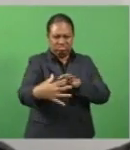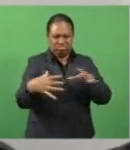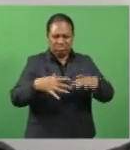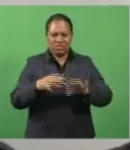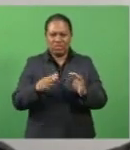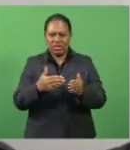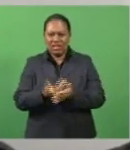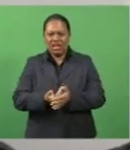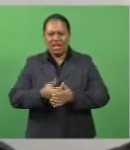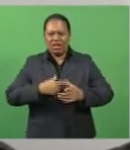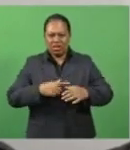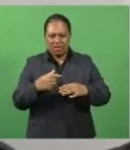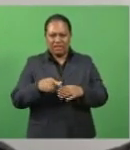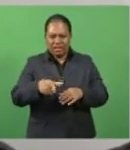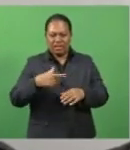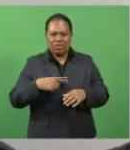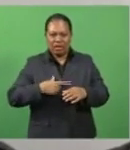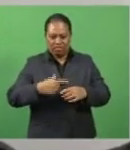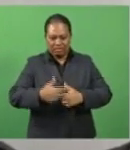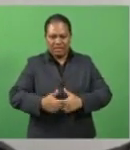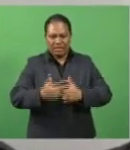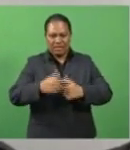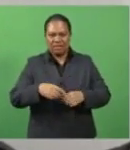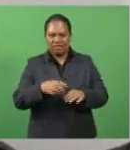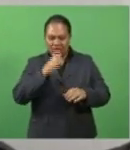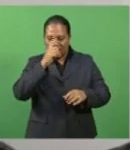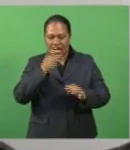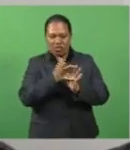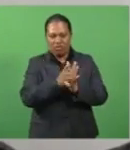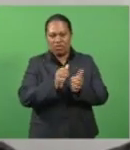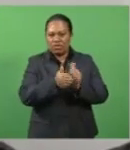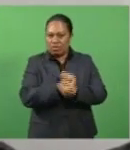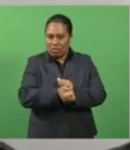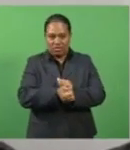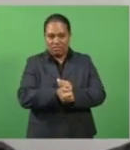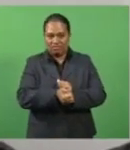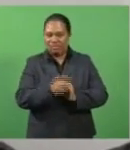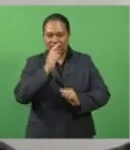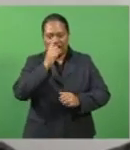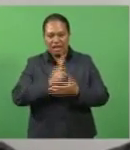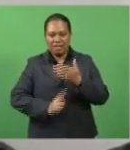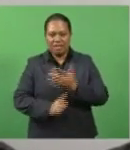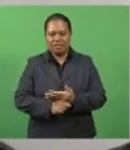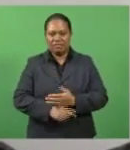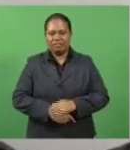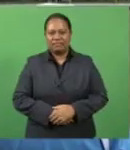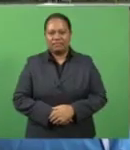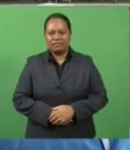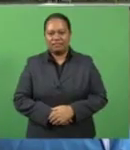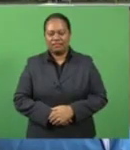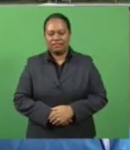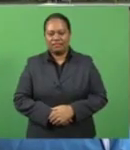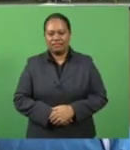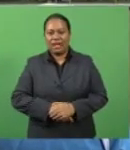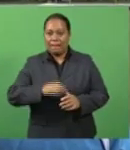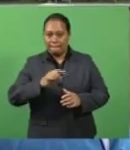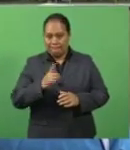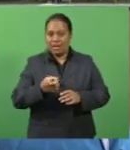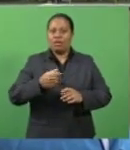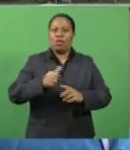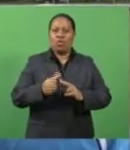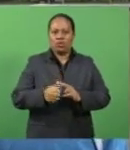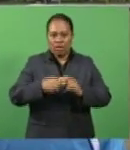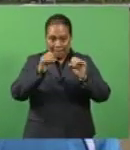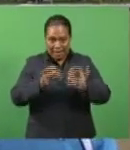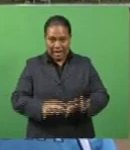and try and manage this intelligently, we'll all get through it. So sporting events, no, you can't have them. But it's also a